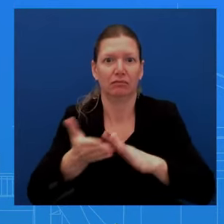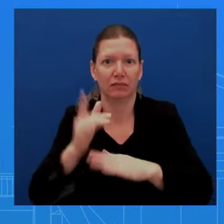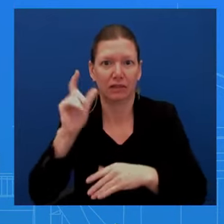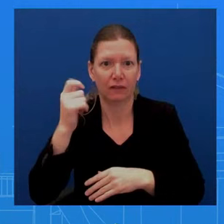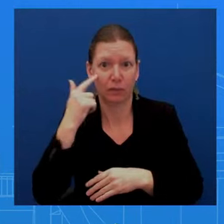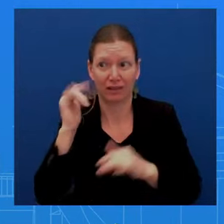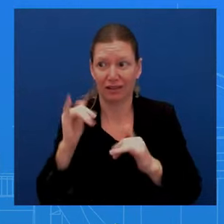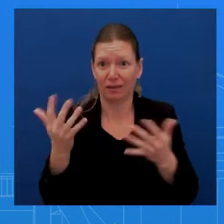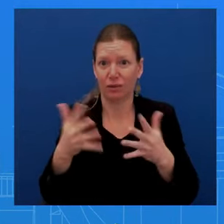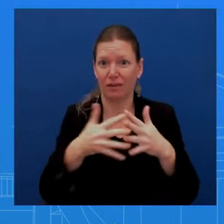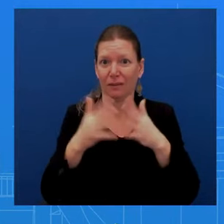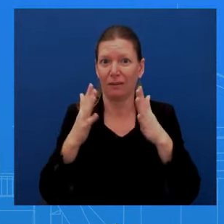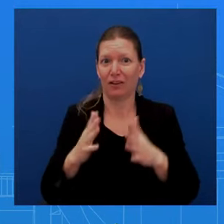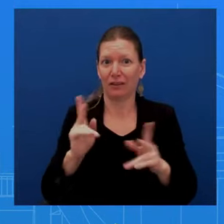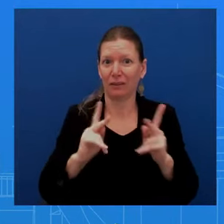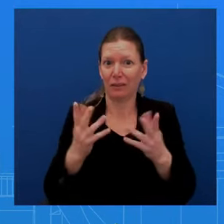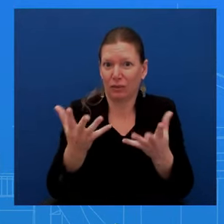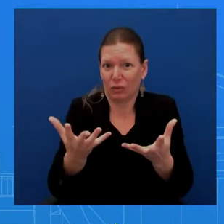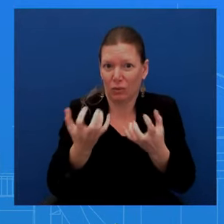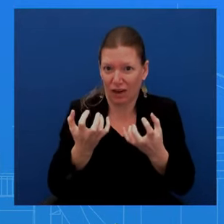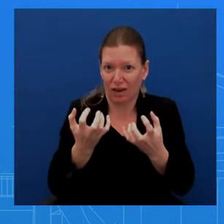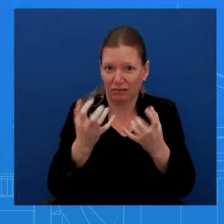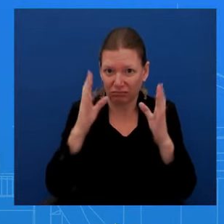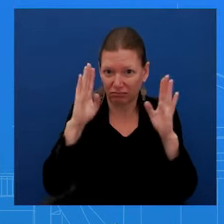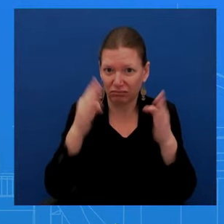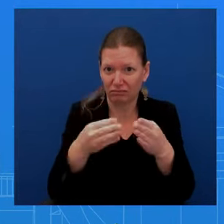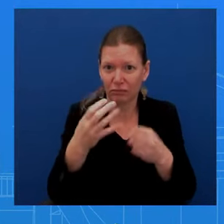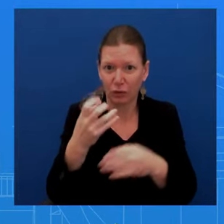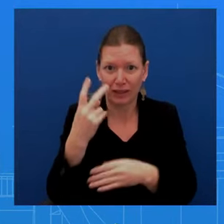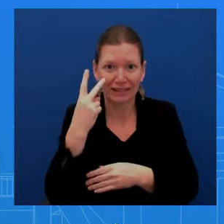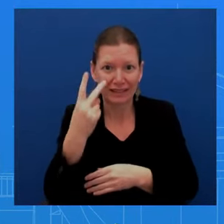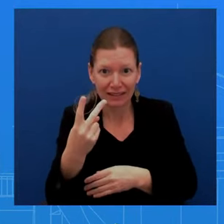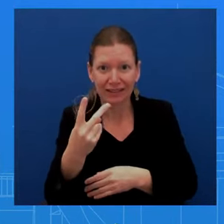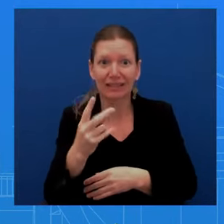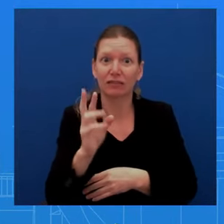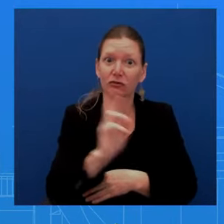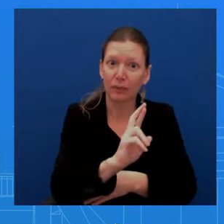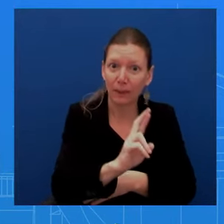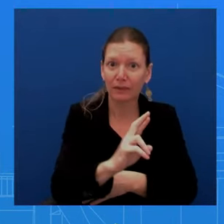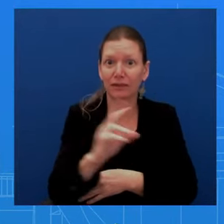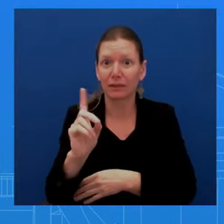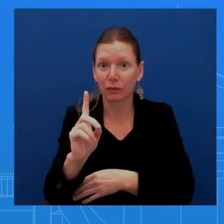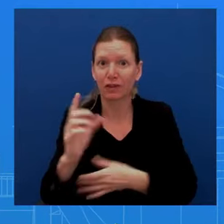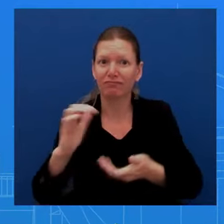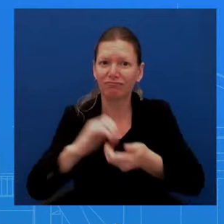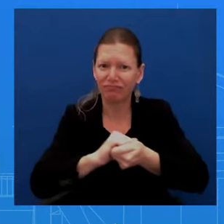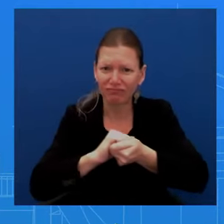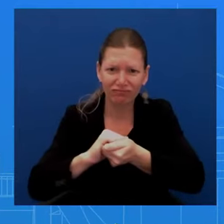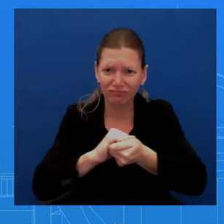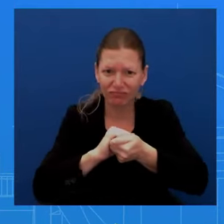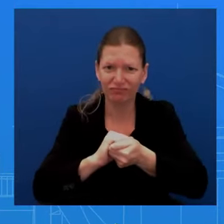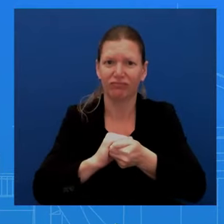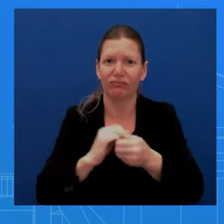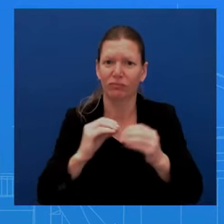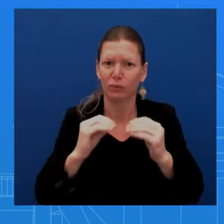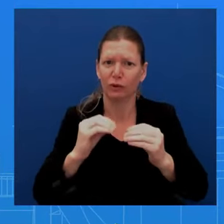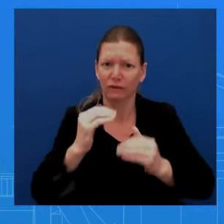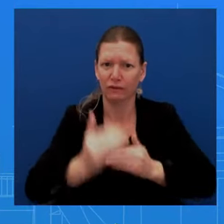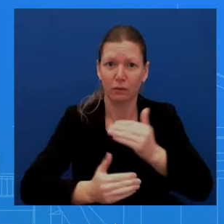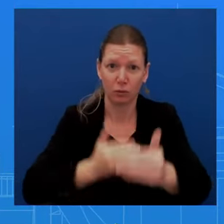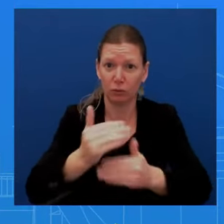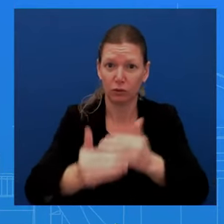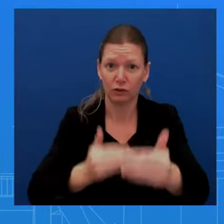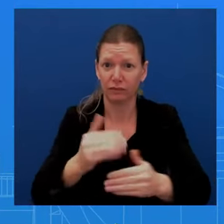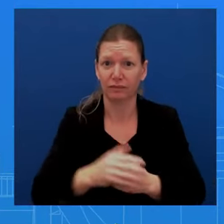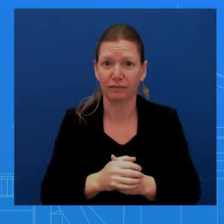here, uh, from Washington, D.C. There's a supplemental that they, that we need to move forward on. And instead of playing these political, uh, these